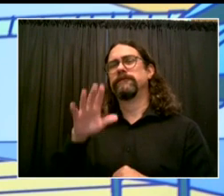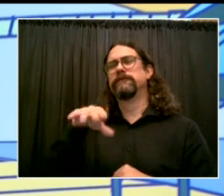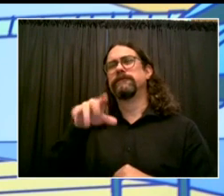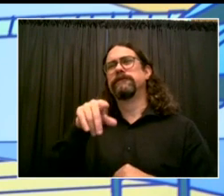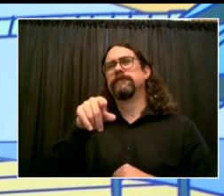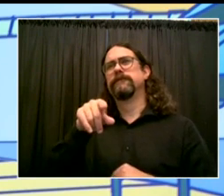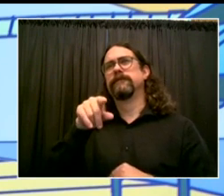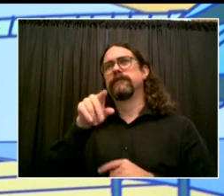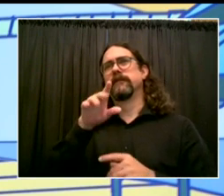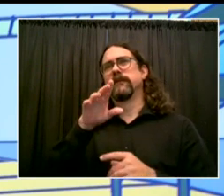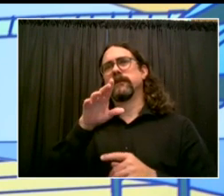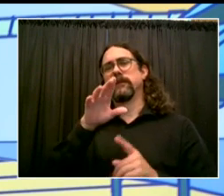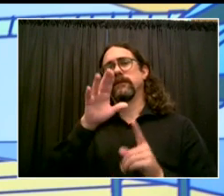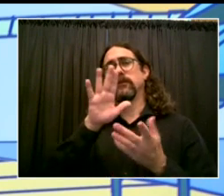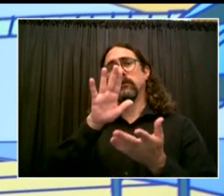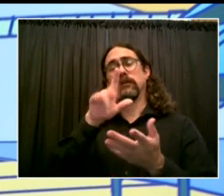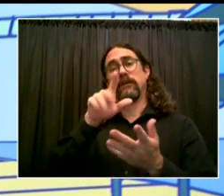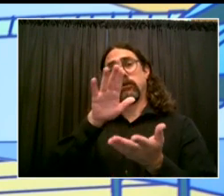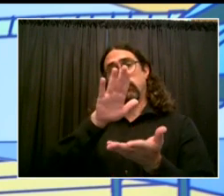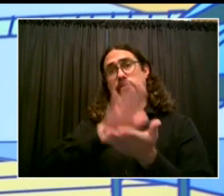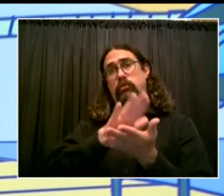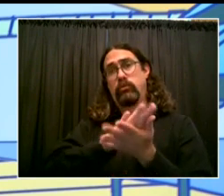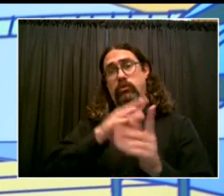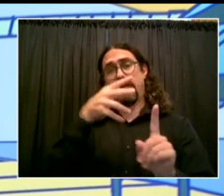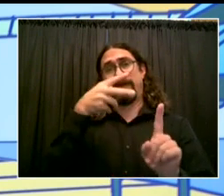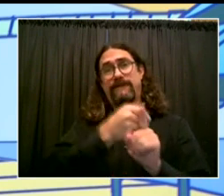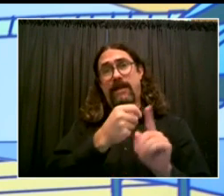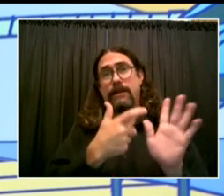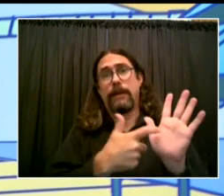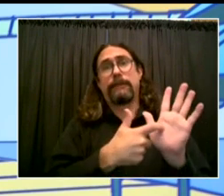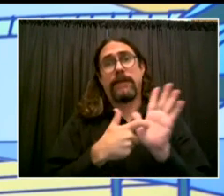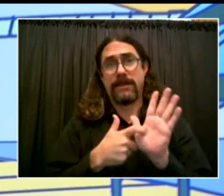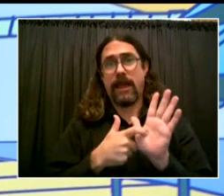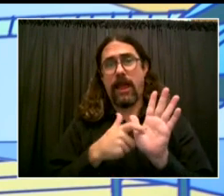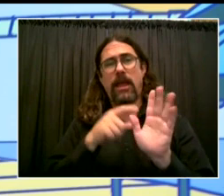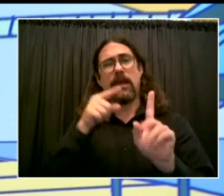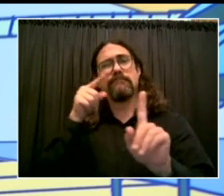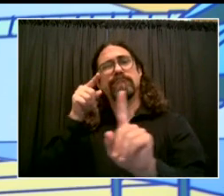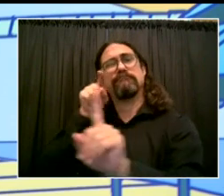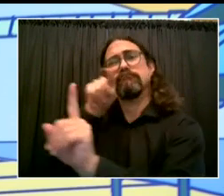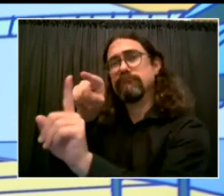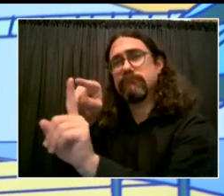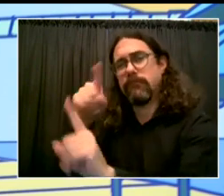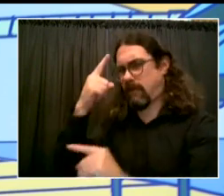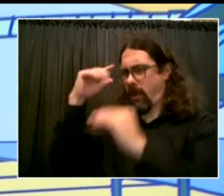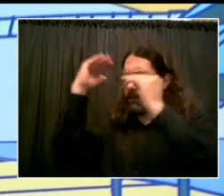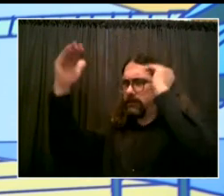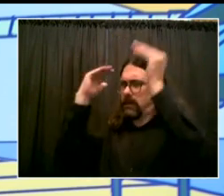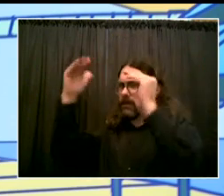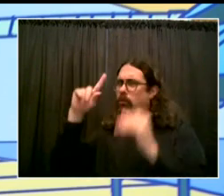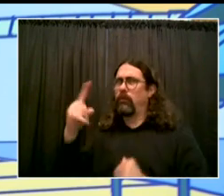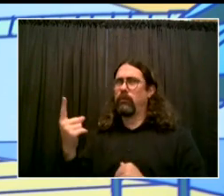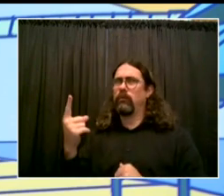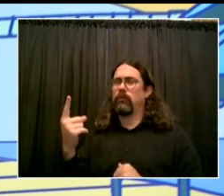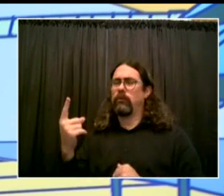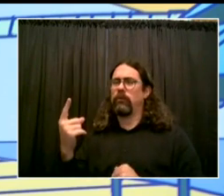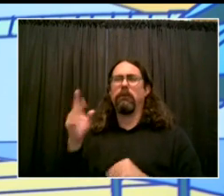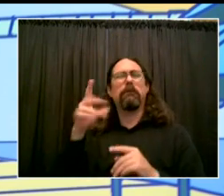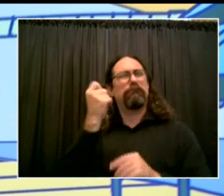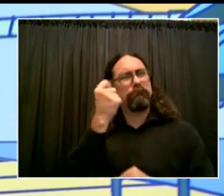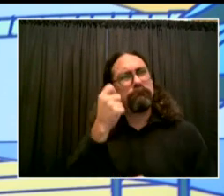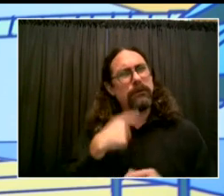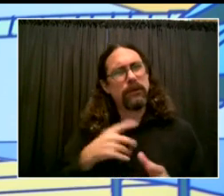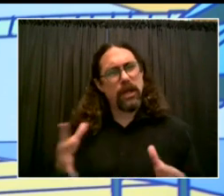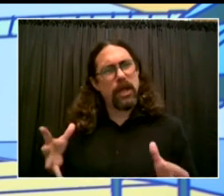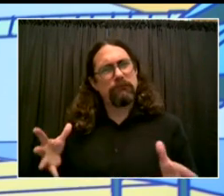kids vaccinated, and we want the information, of course, on vaccinated kids. We're going to push real hard these next few weeks, even